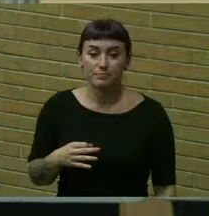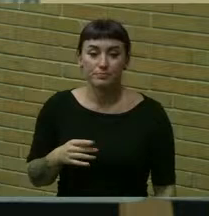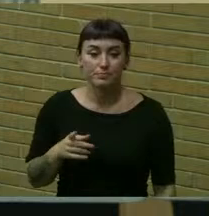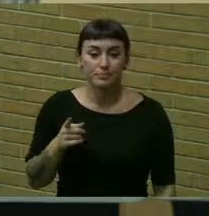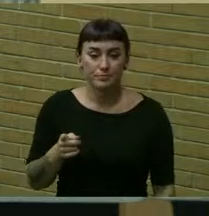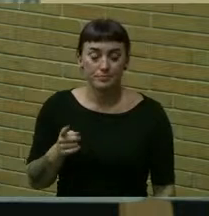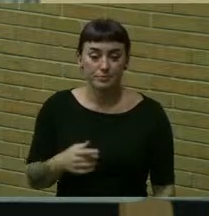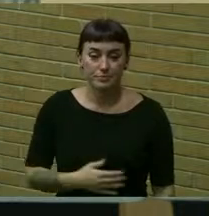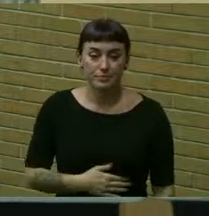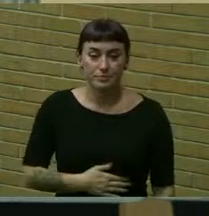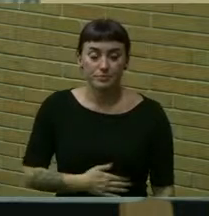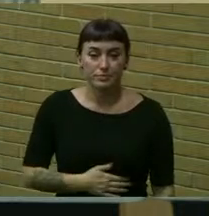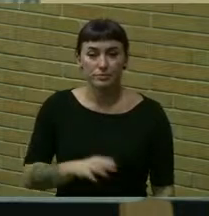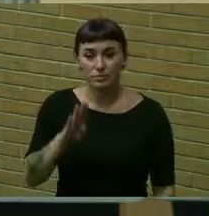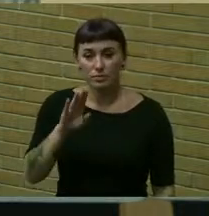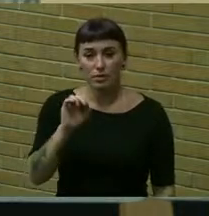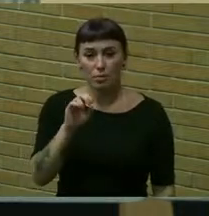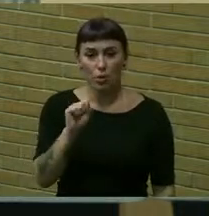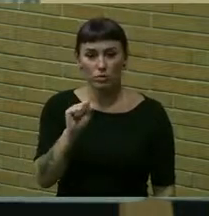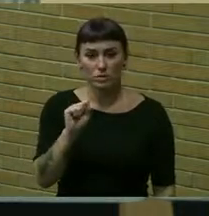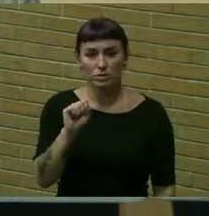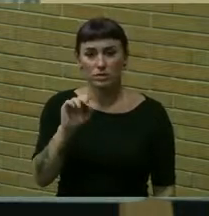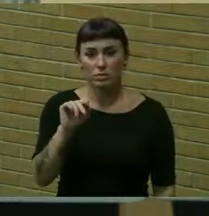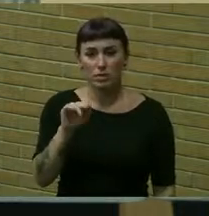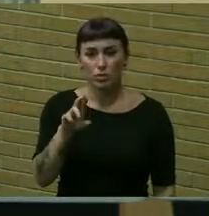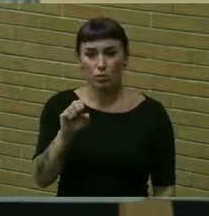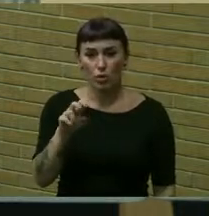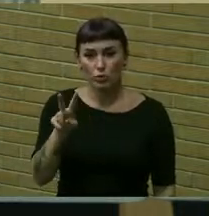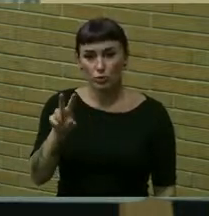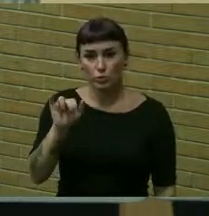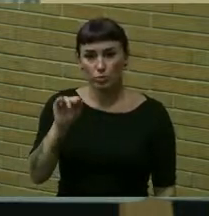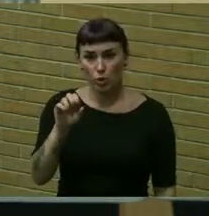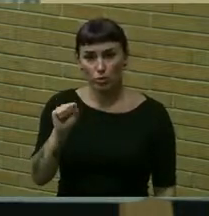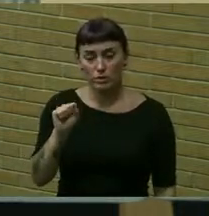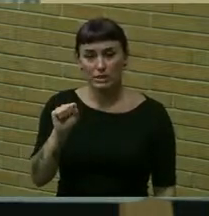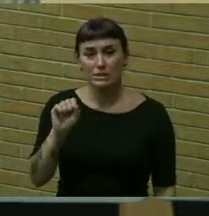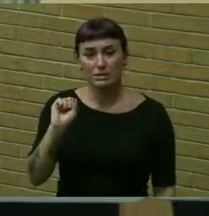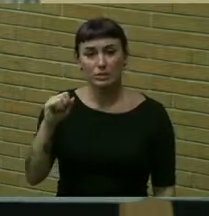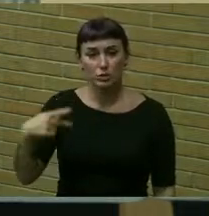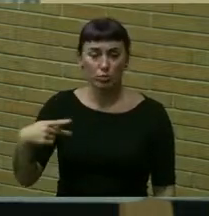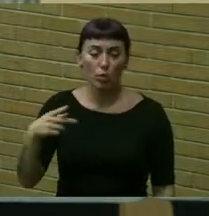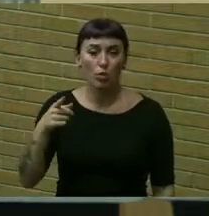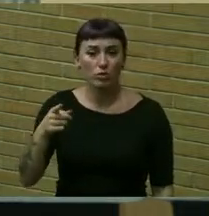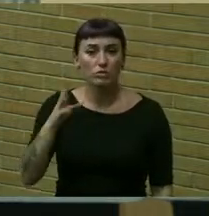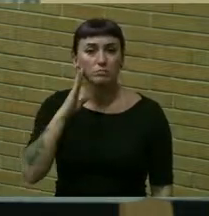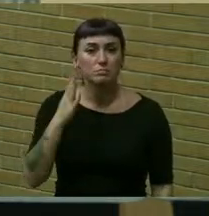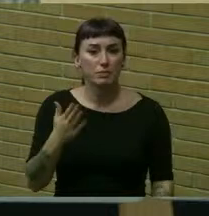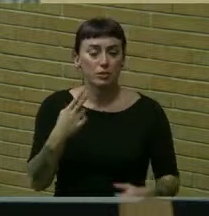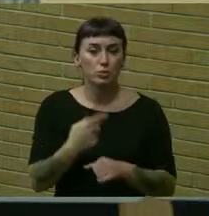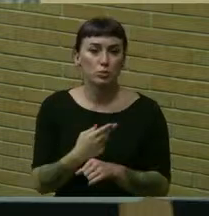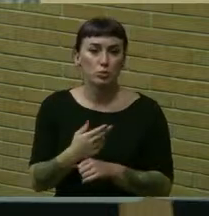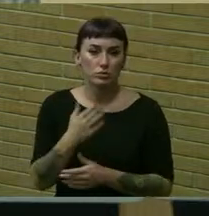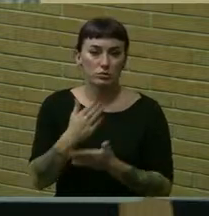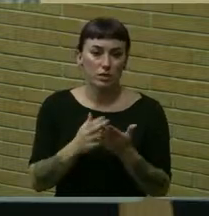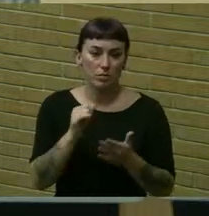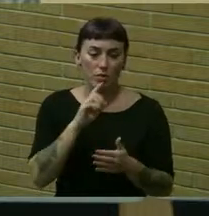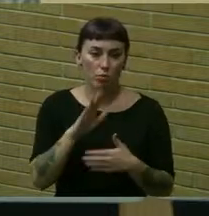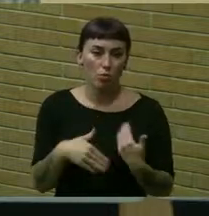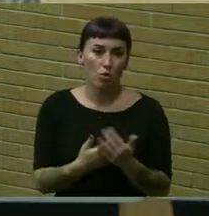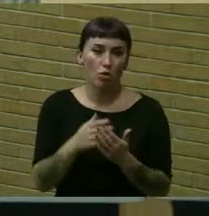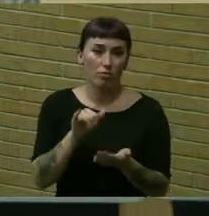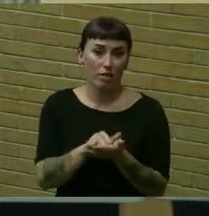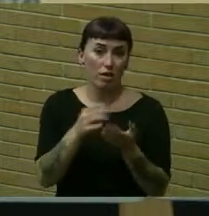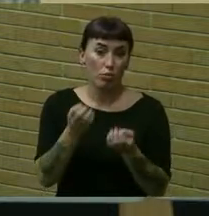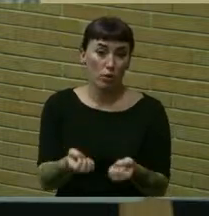boces monroe 2 boces in spent support that may be able to use some or all of that